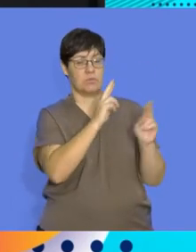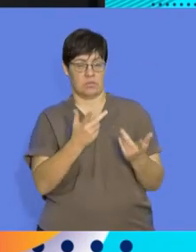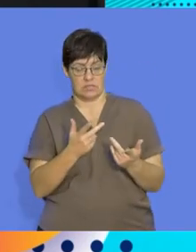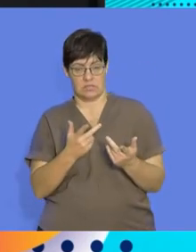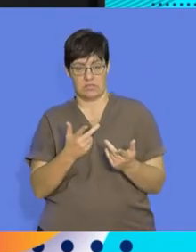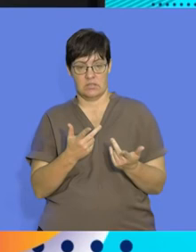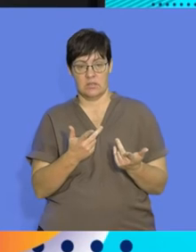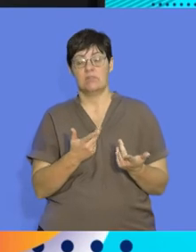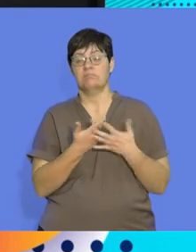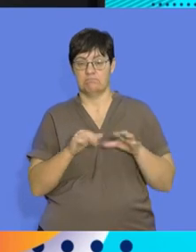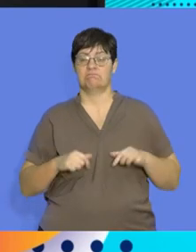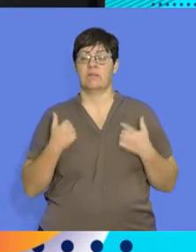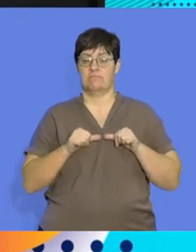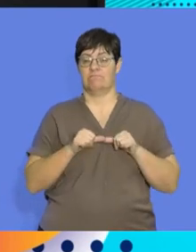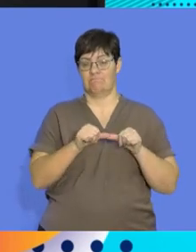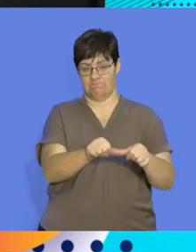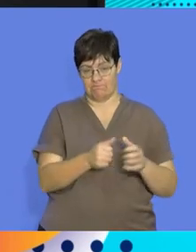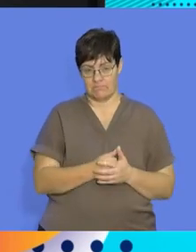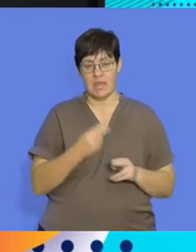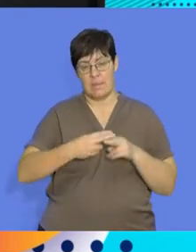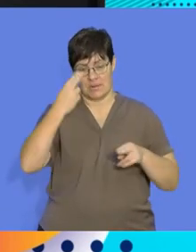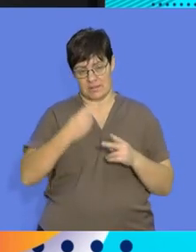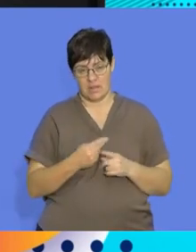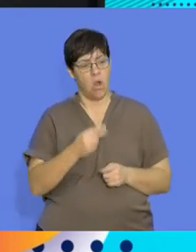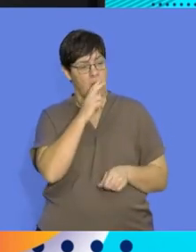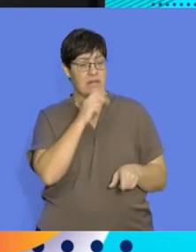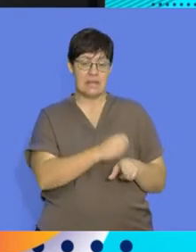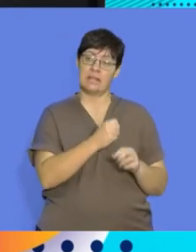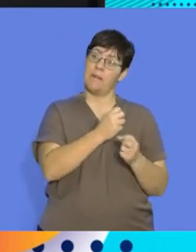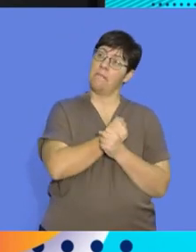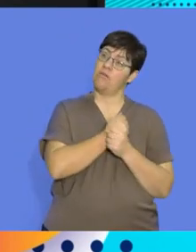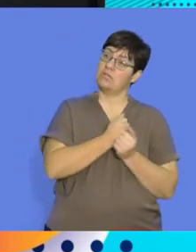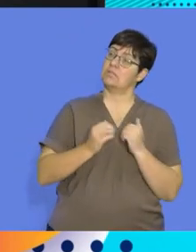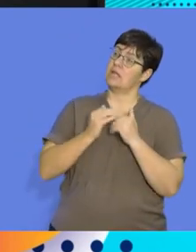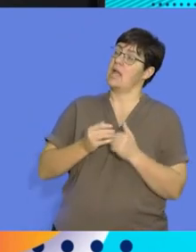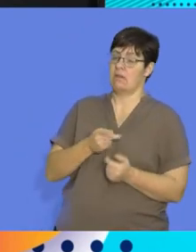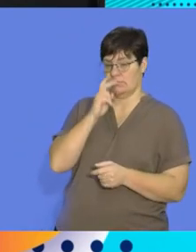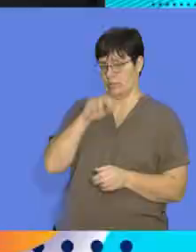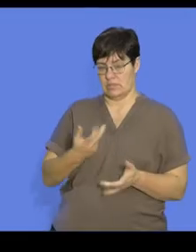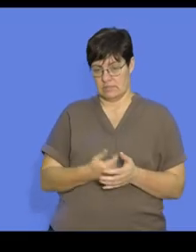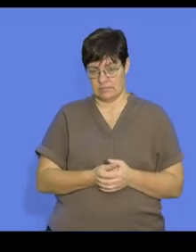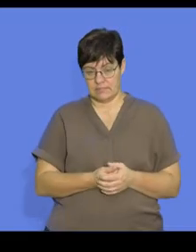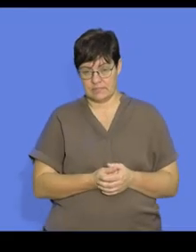and actually survive immediately without having parental care.